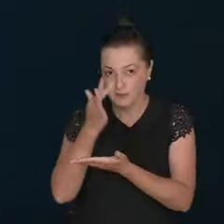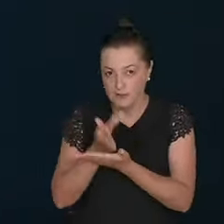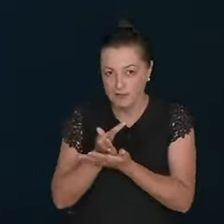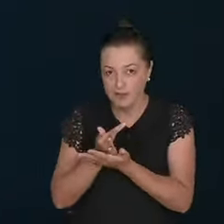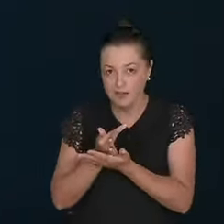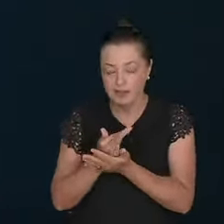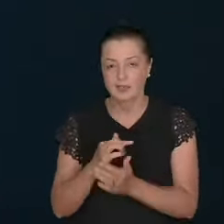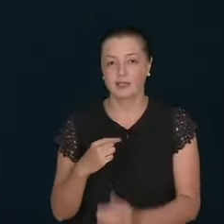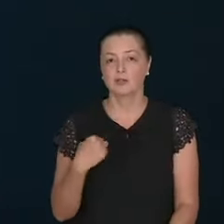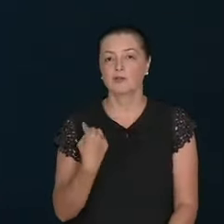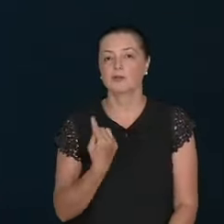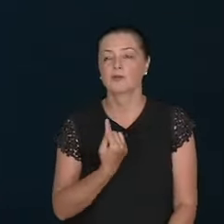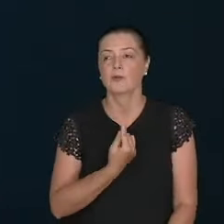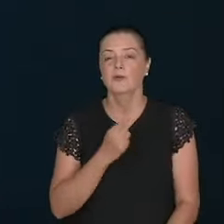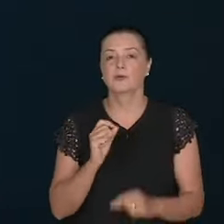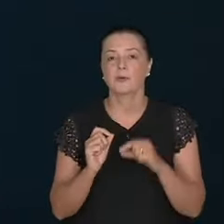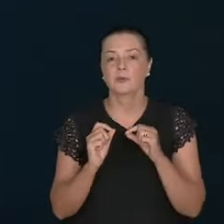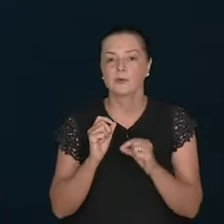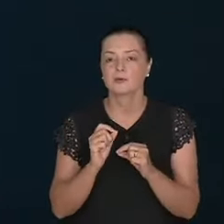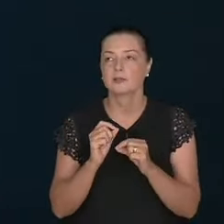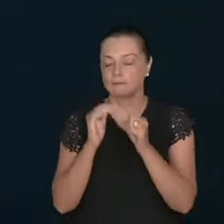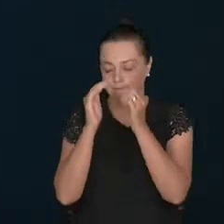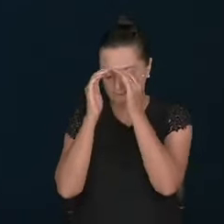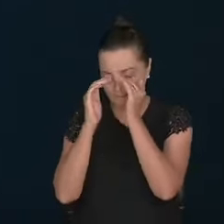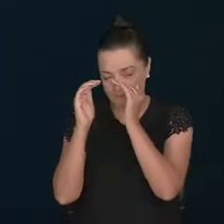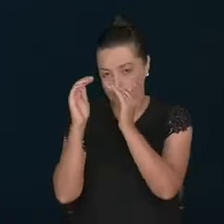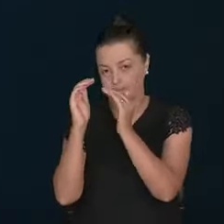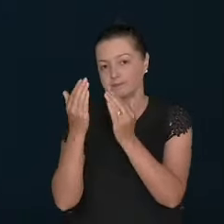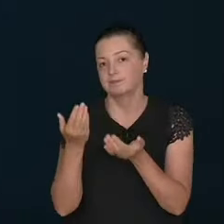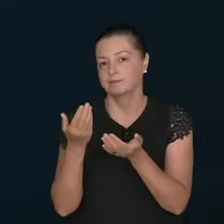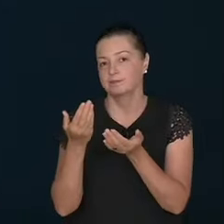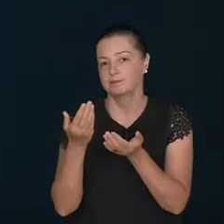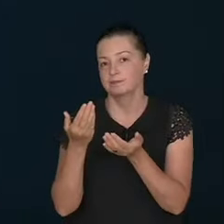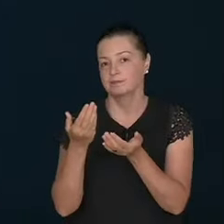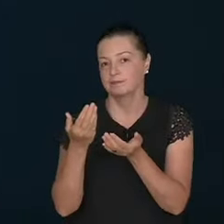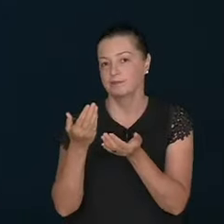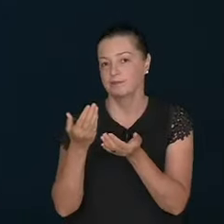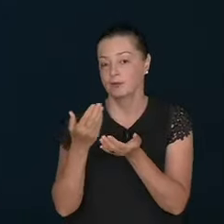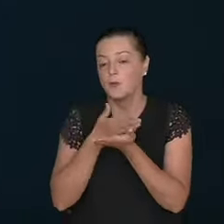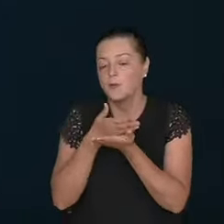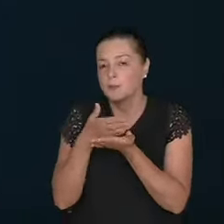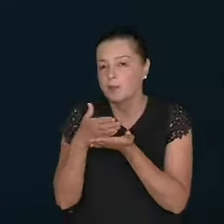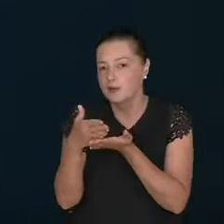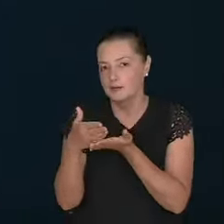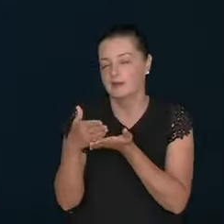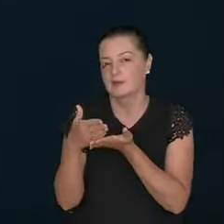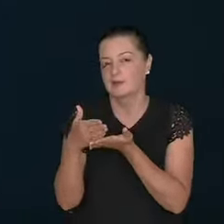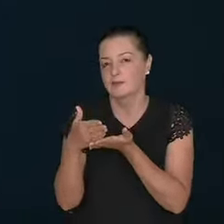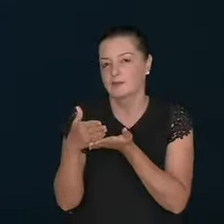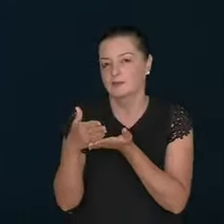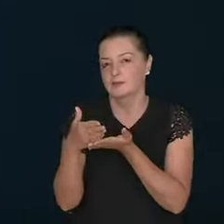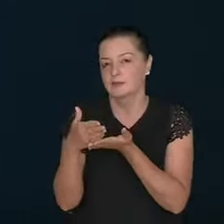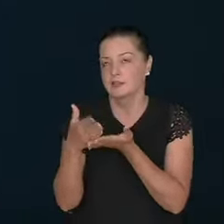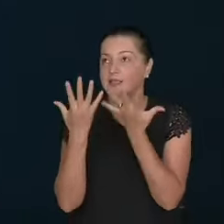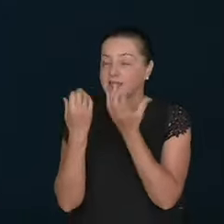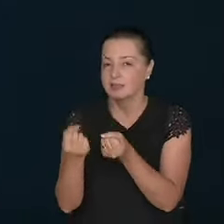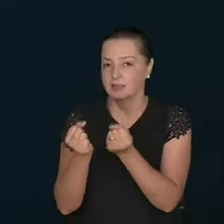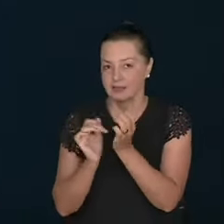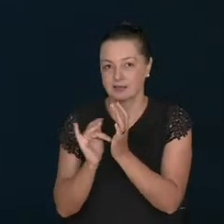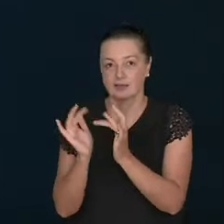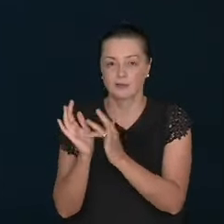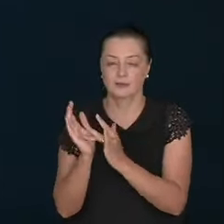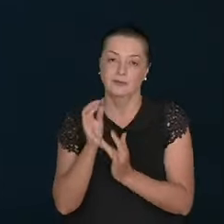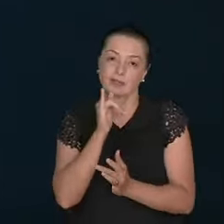we have the fear. In the beginning of the church, we have that fear of God. When we